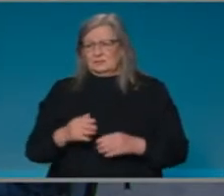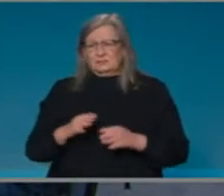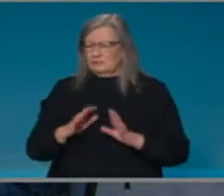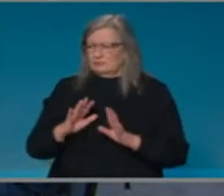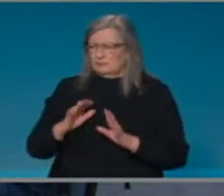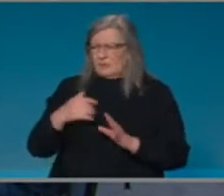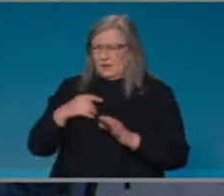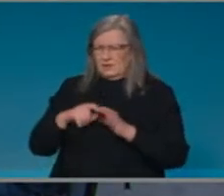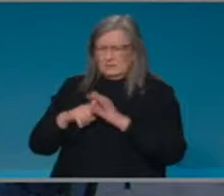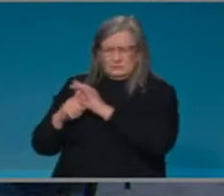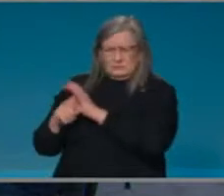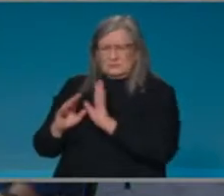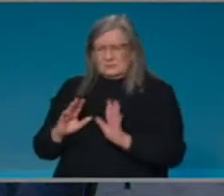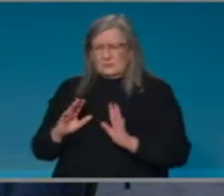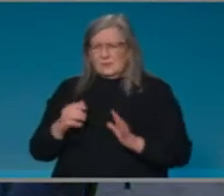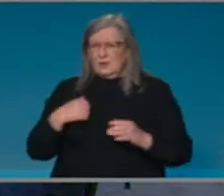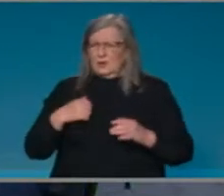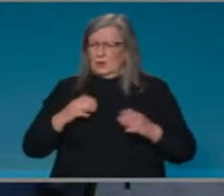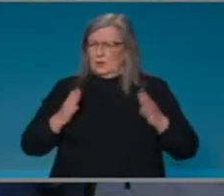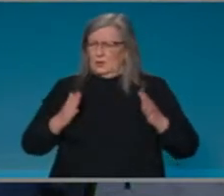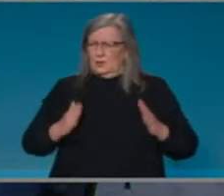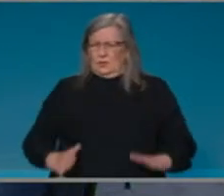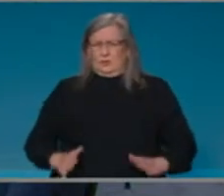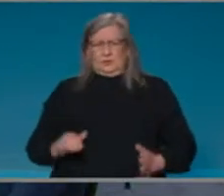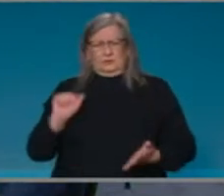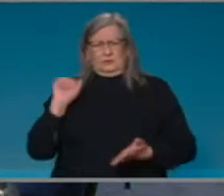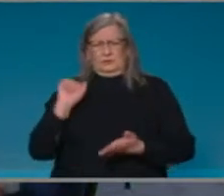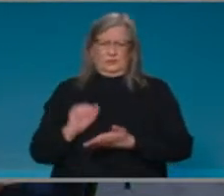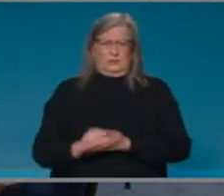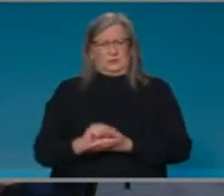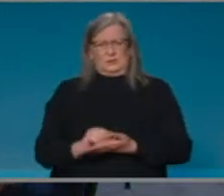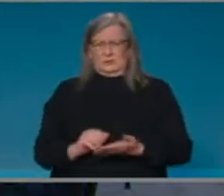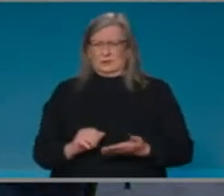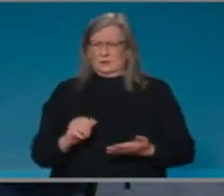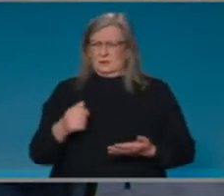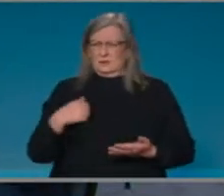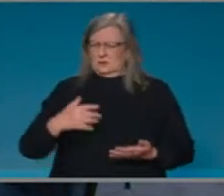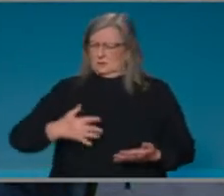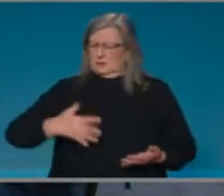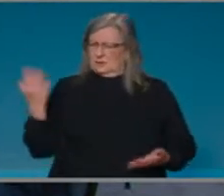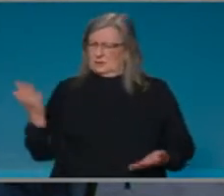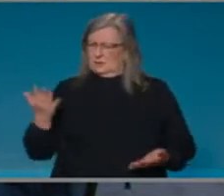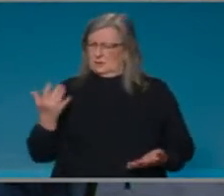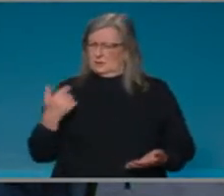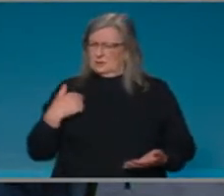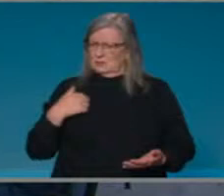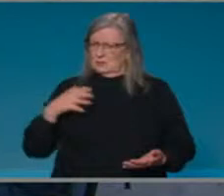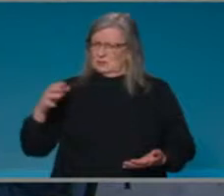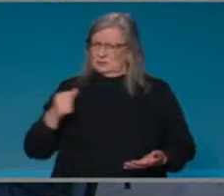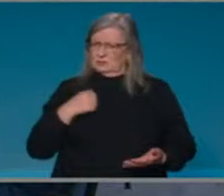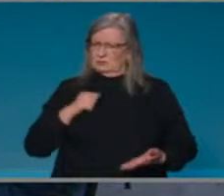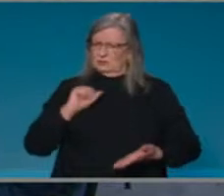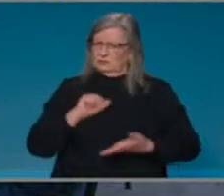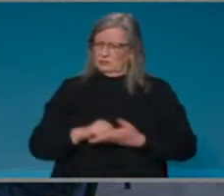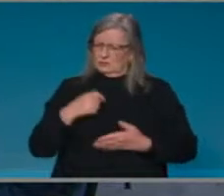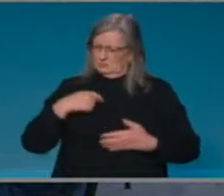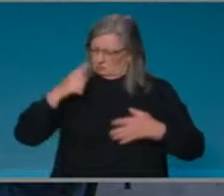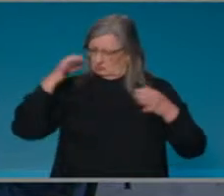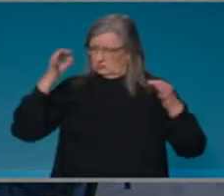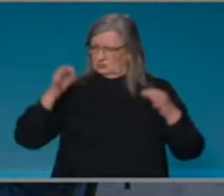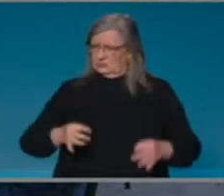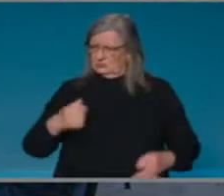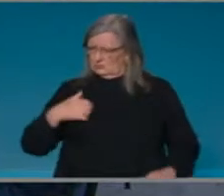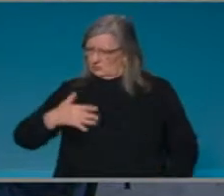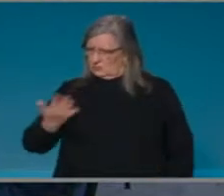human rights legislation for not pursuing mandatory, uh, vaccinations when it only takes one